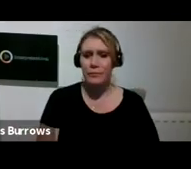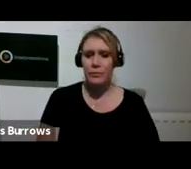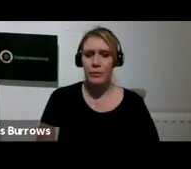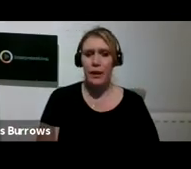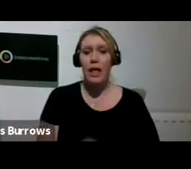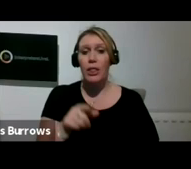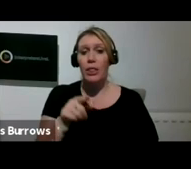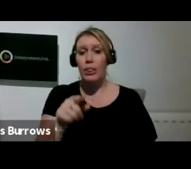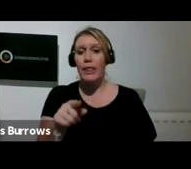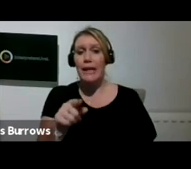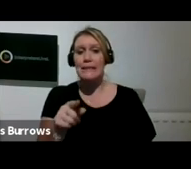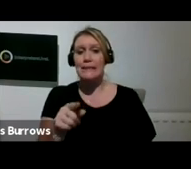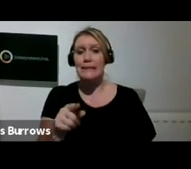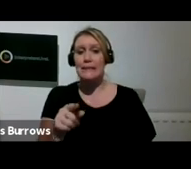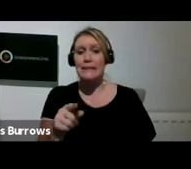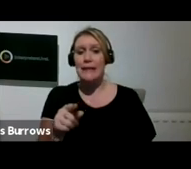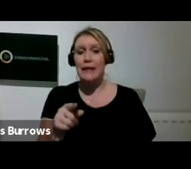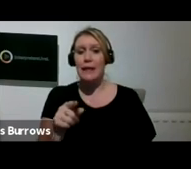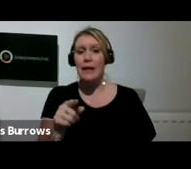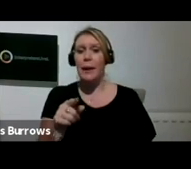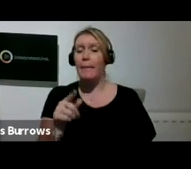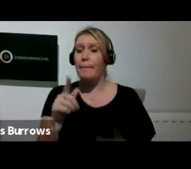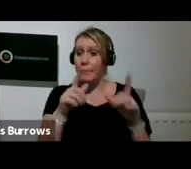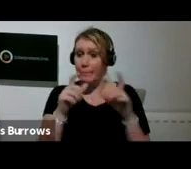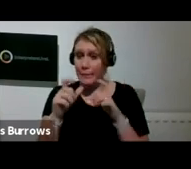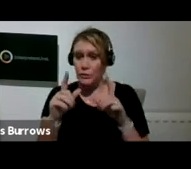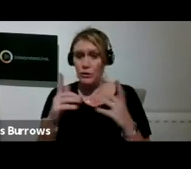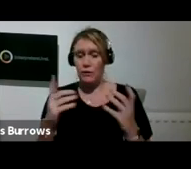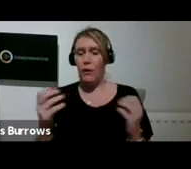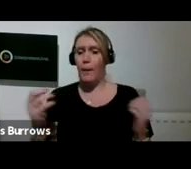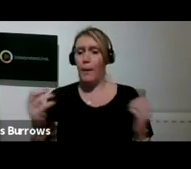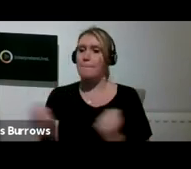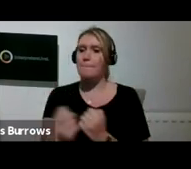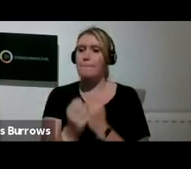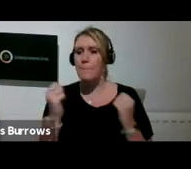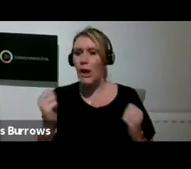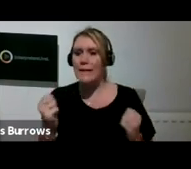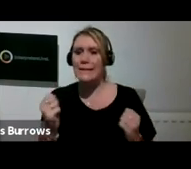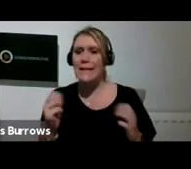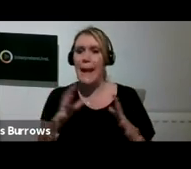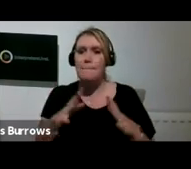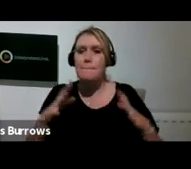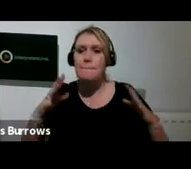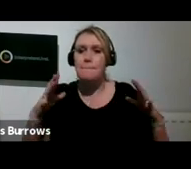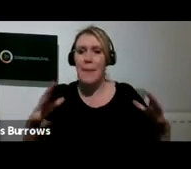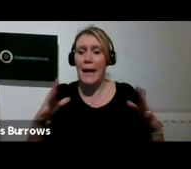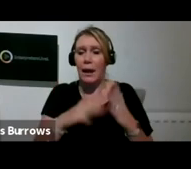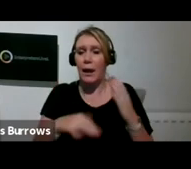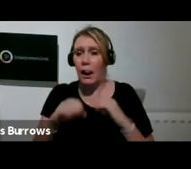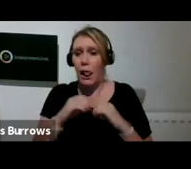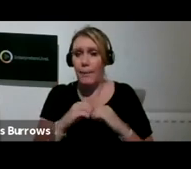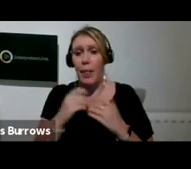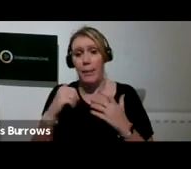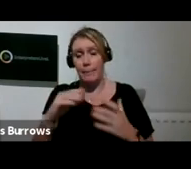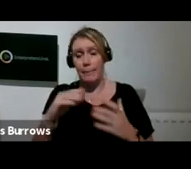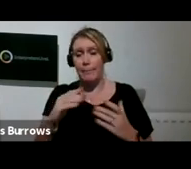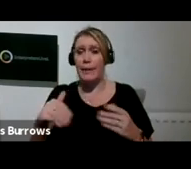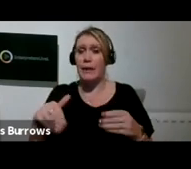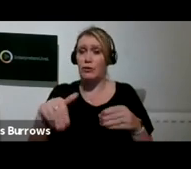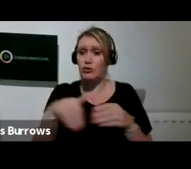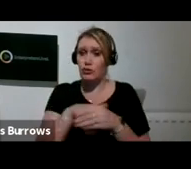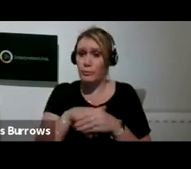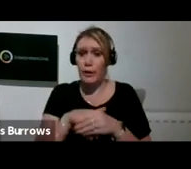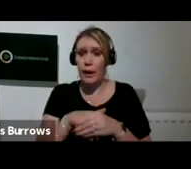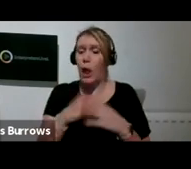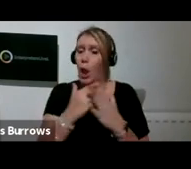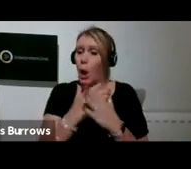That's a group of young disabled people, most of them are non-verbal. They've been contributing to our exhibitions since